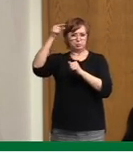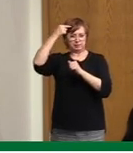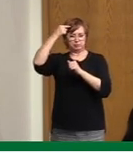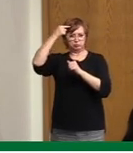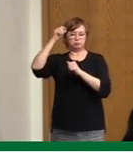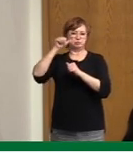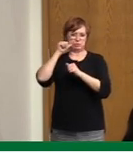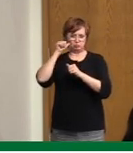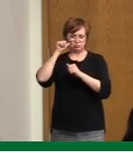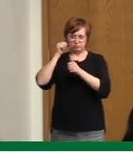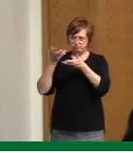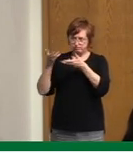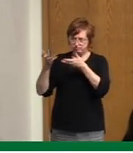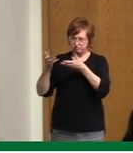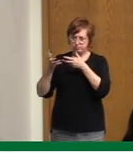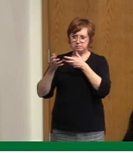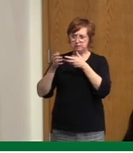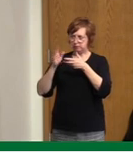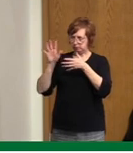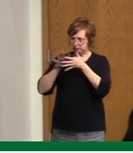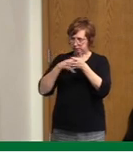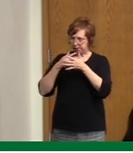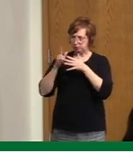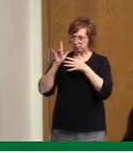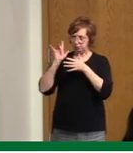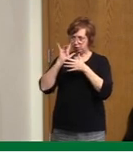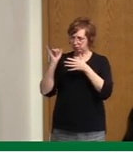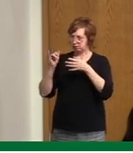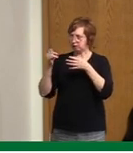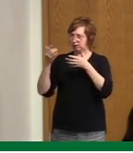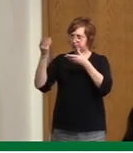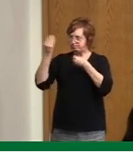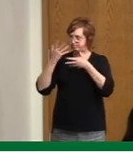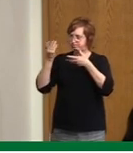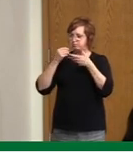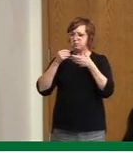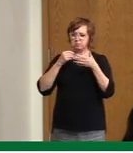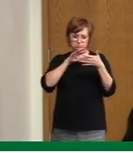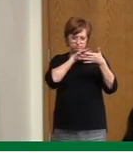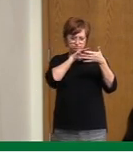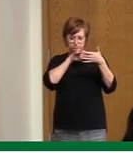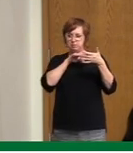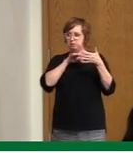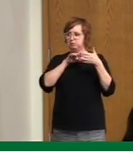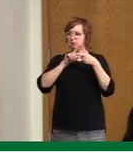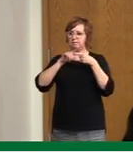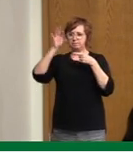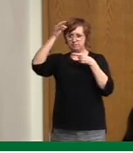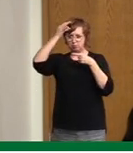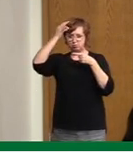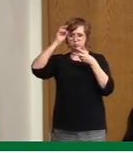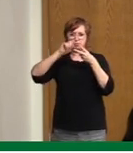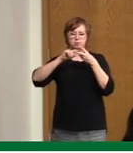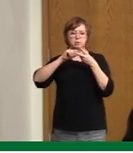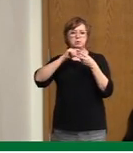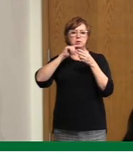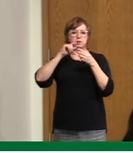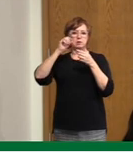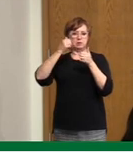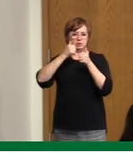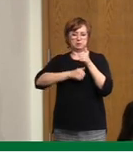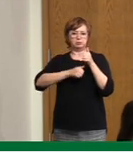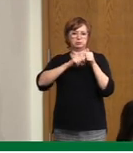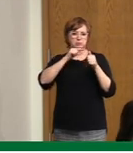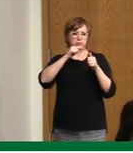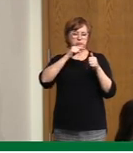and they're working diligently at the political level but also at the ministry level to be able to make sure that we